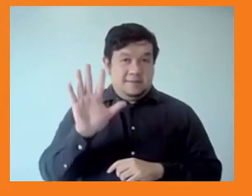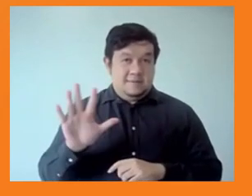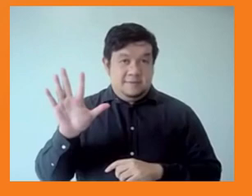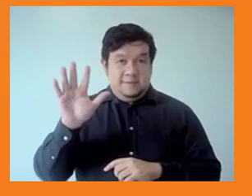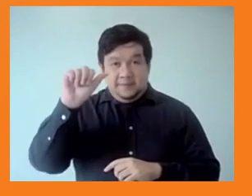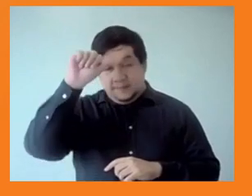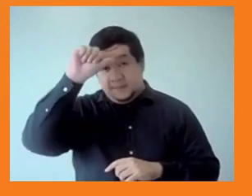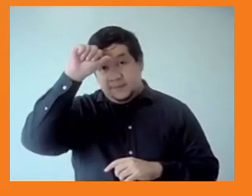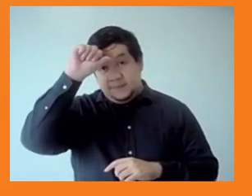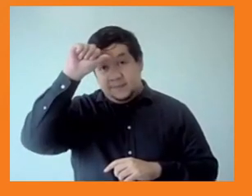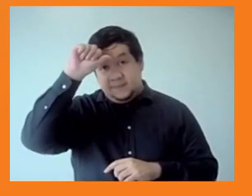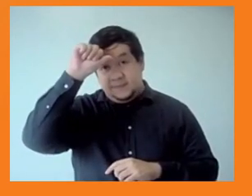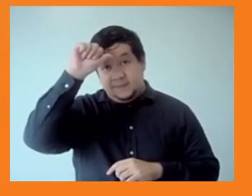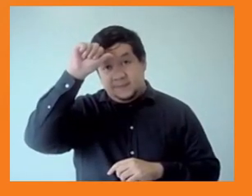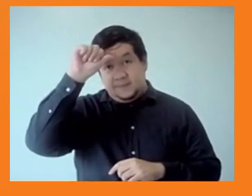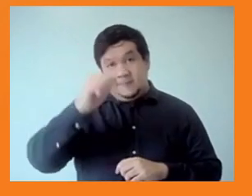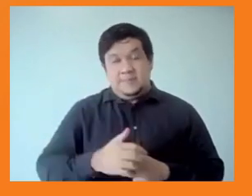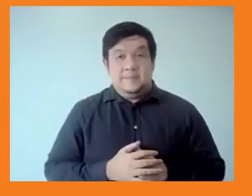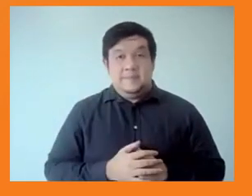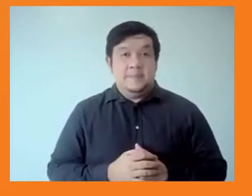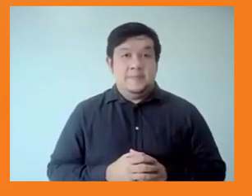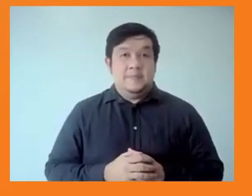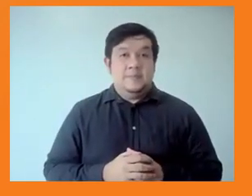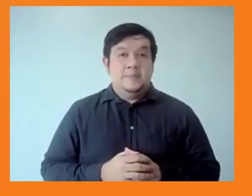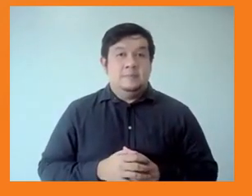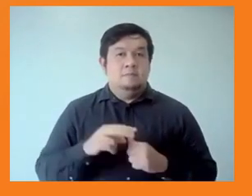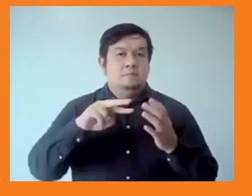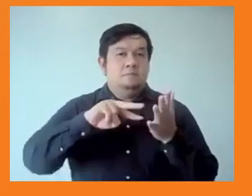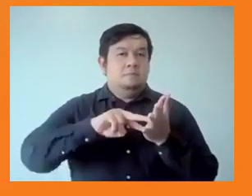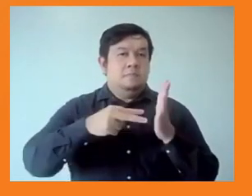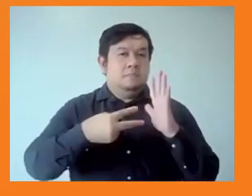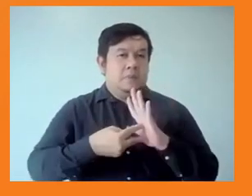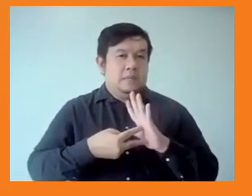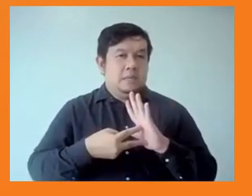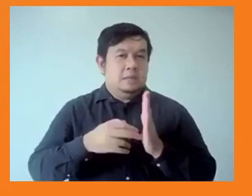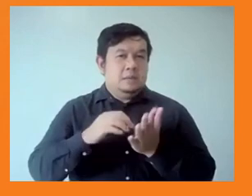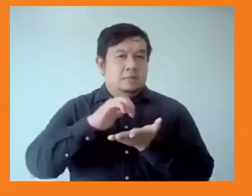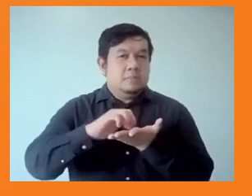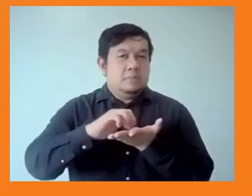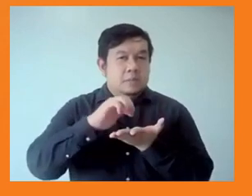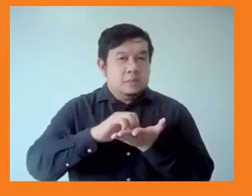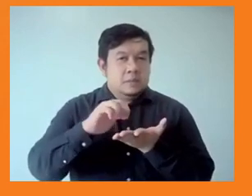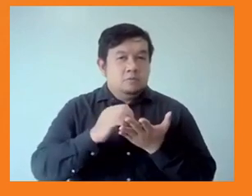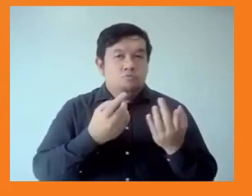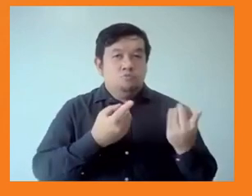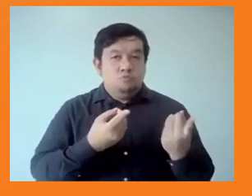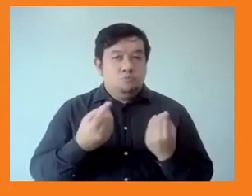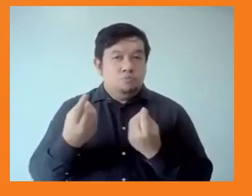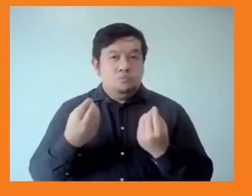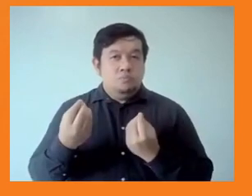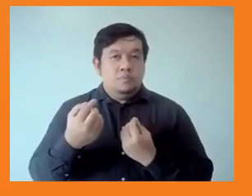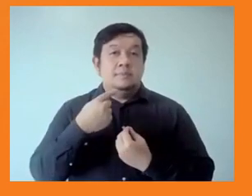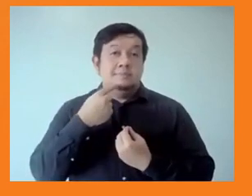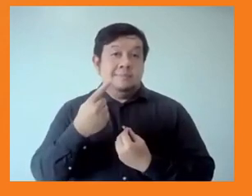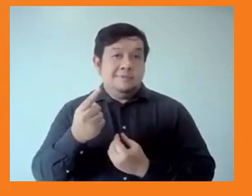And what does that mean in practice? Well, it means that there are labour rights on paper, which vary dramatically across countries. Asia has been